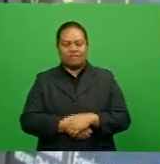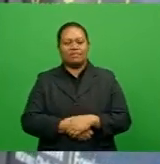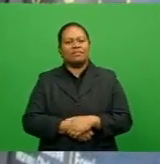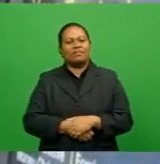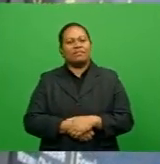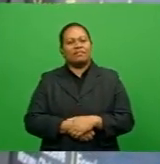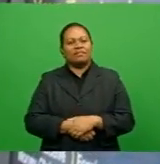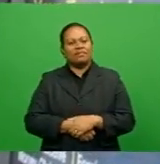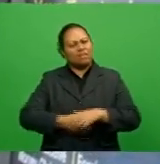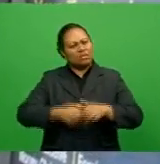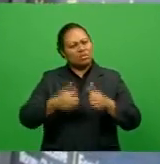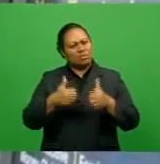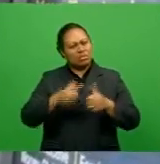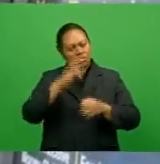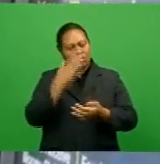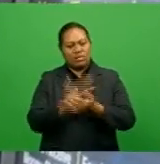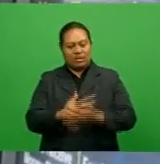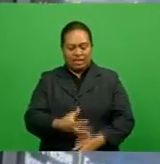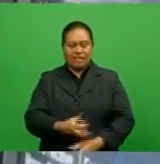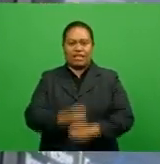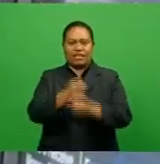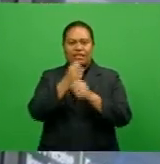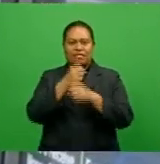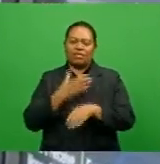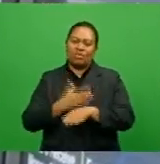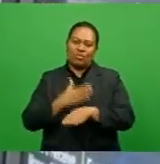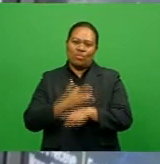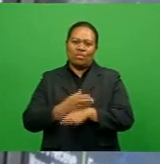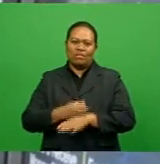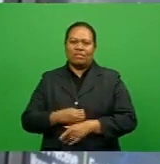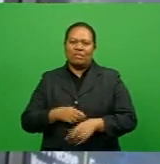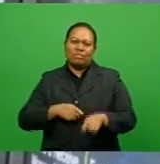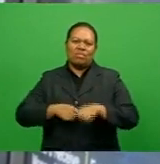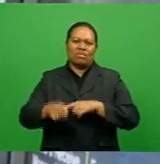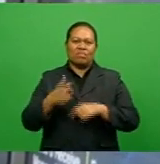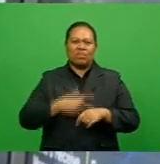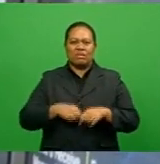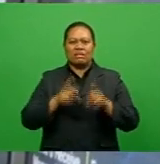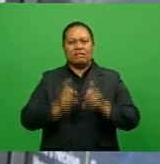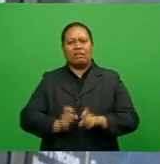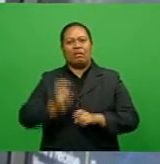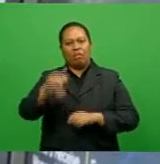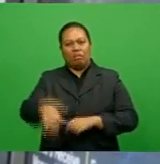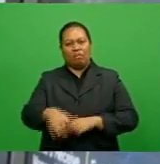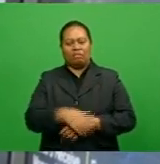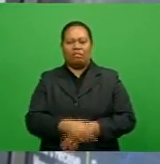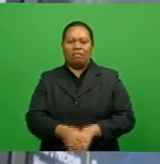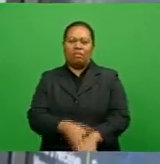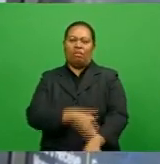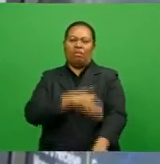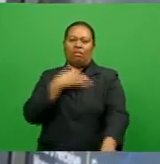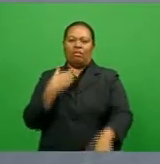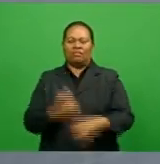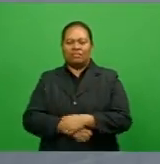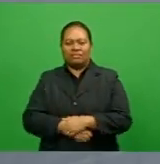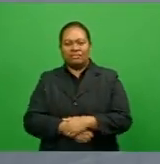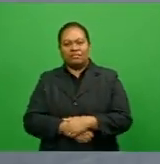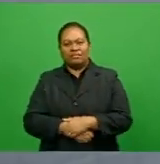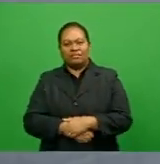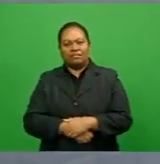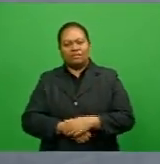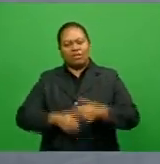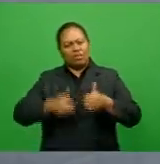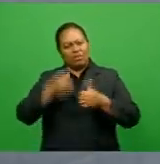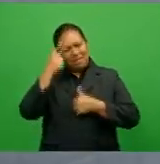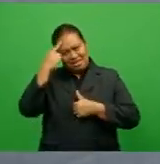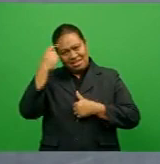It's great. Students can catch up on their work for the year, especially after the long time spent at home. It's a good idea